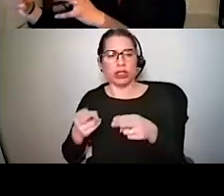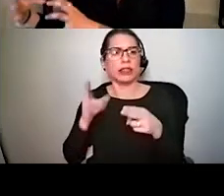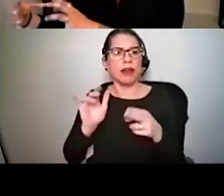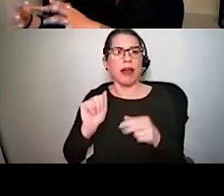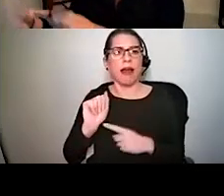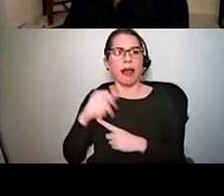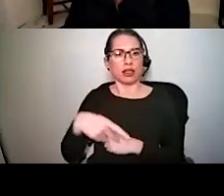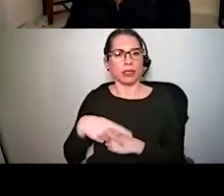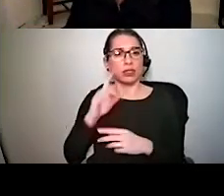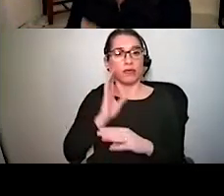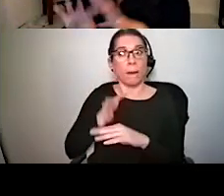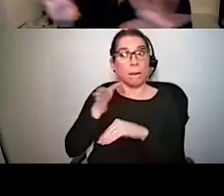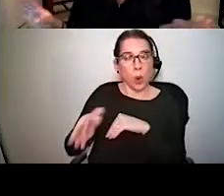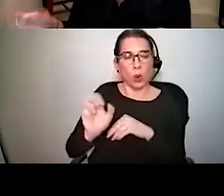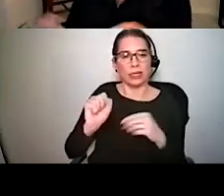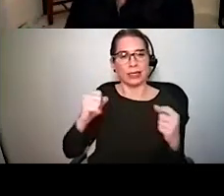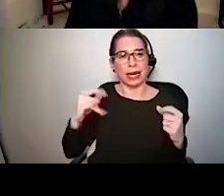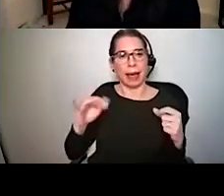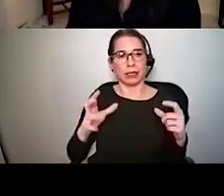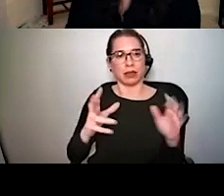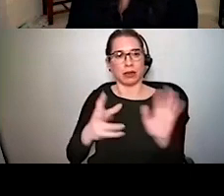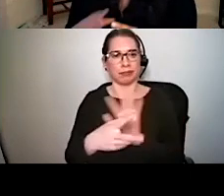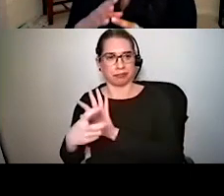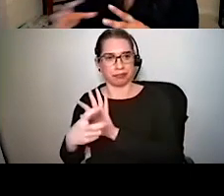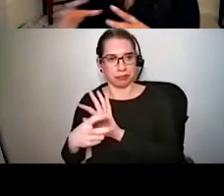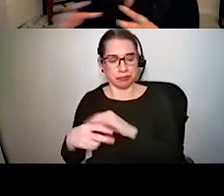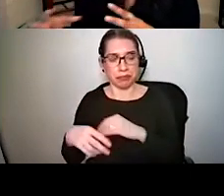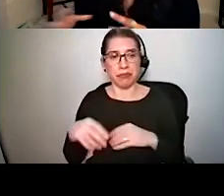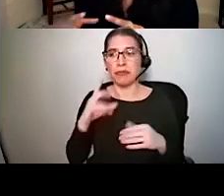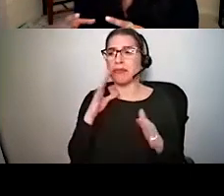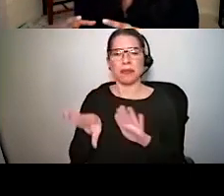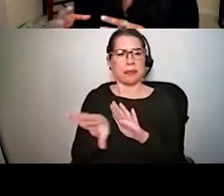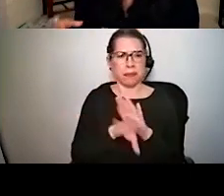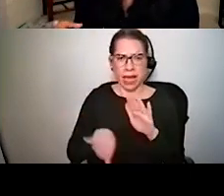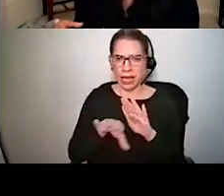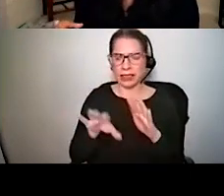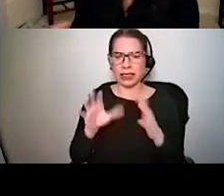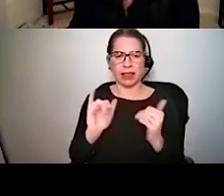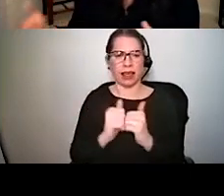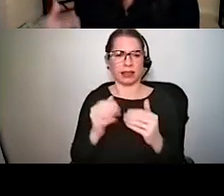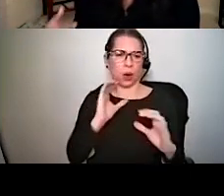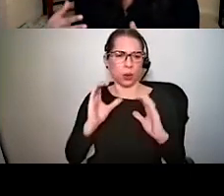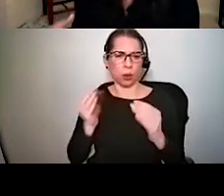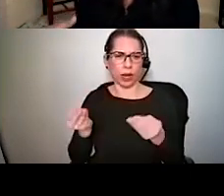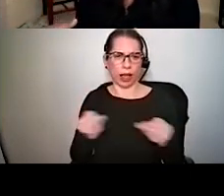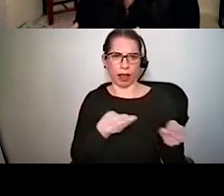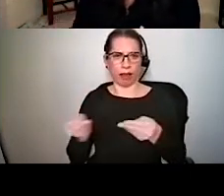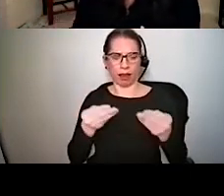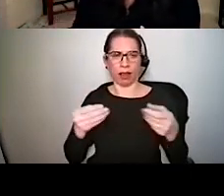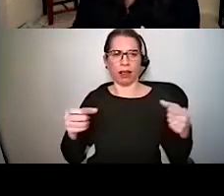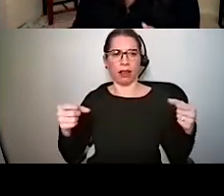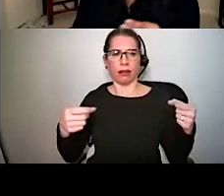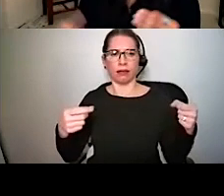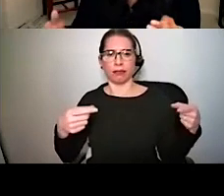postsynaptic cell. And so on a very basic level, this is how communication between neurons works. And one thing to remember